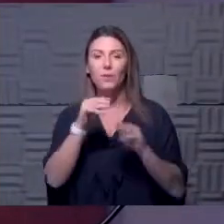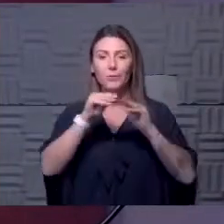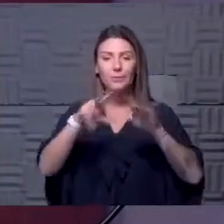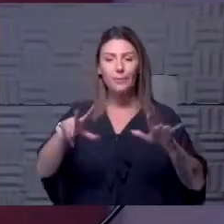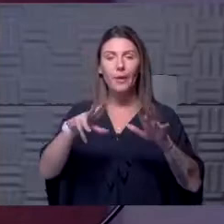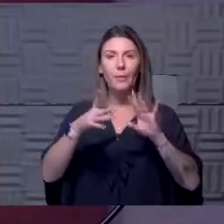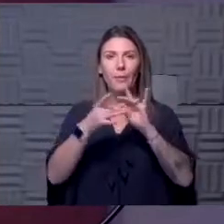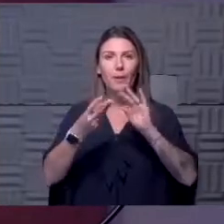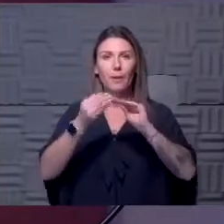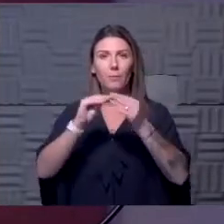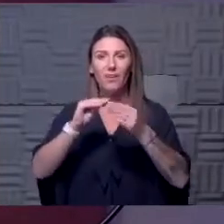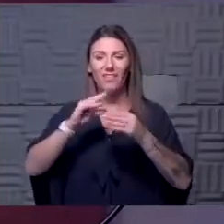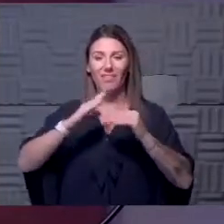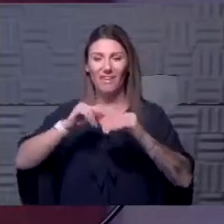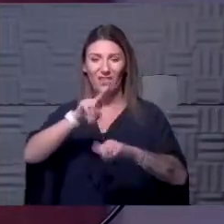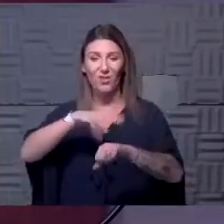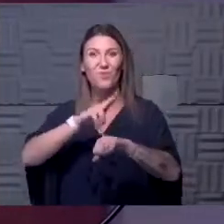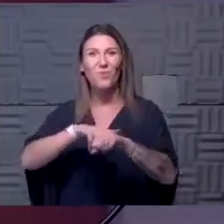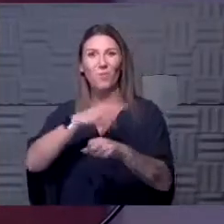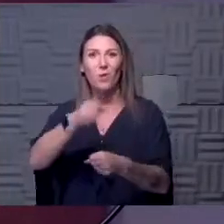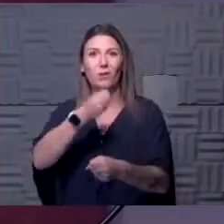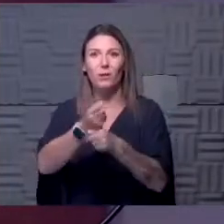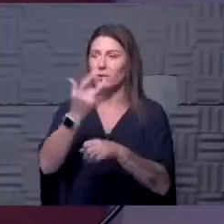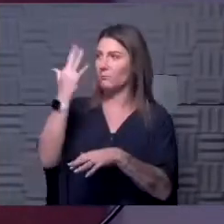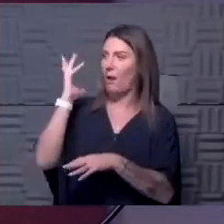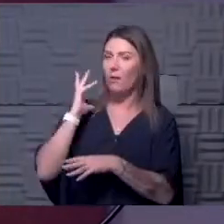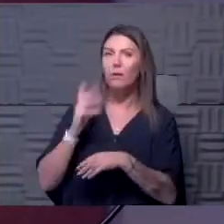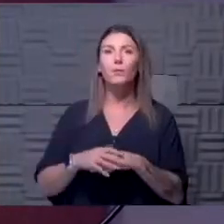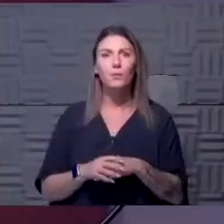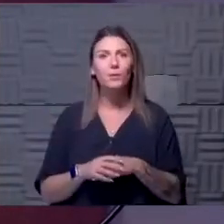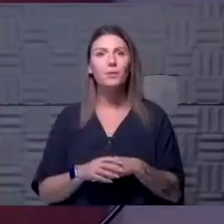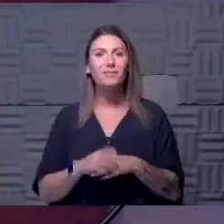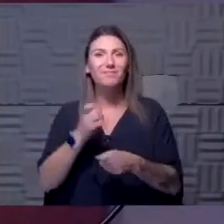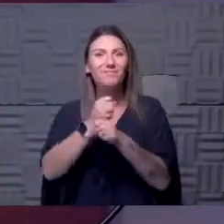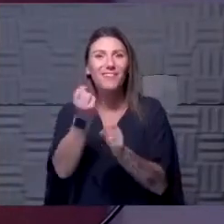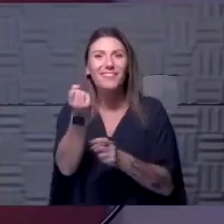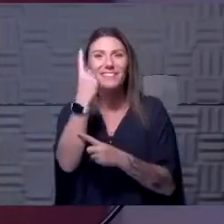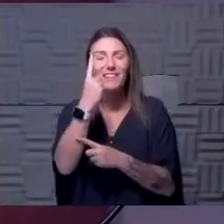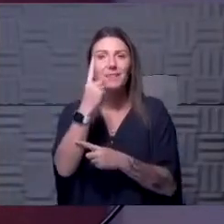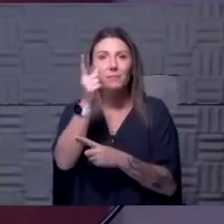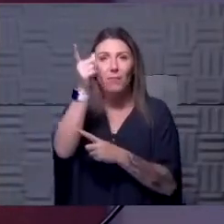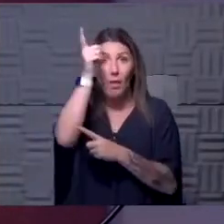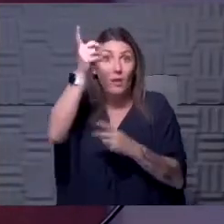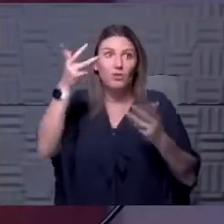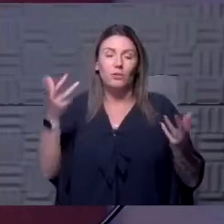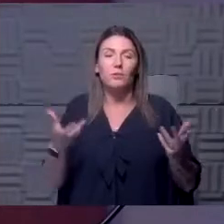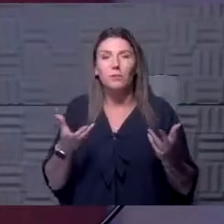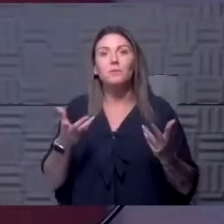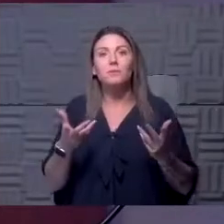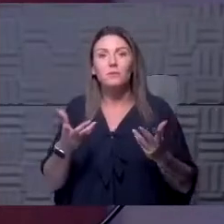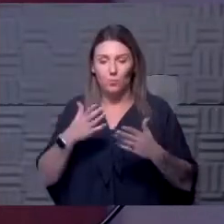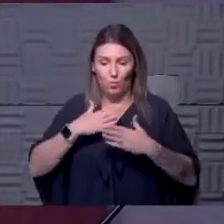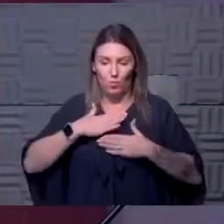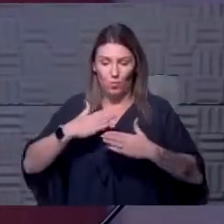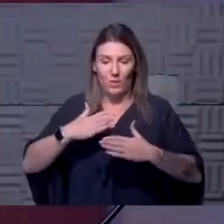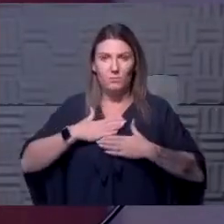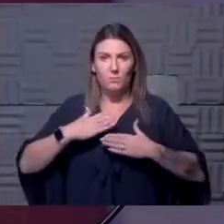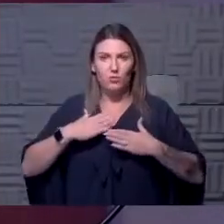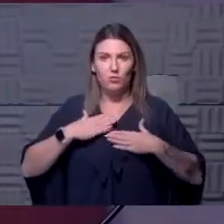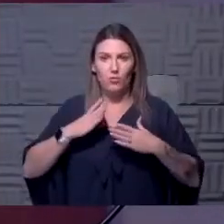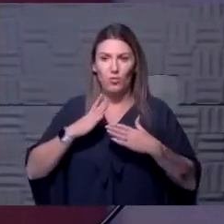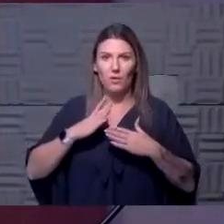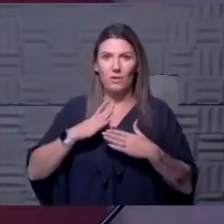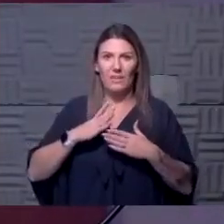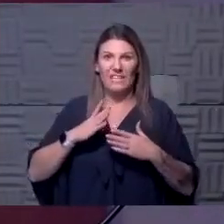and number than a normal year at this point. And so it makes sense, logically as well, that respiratory viruses in general,